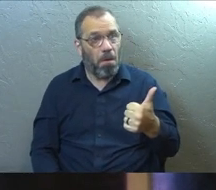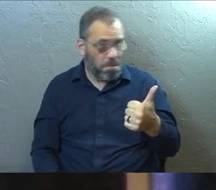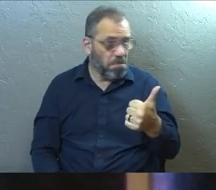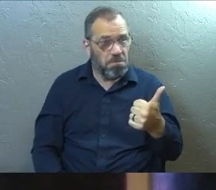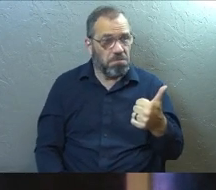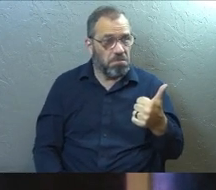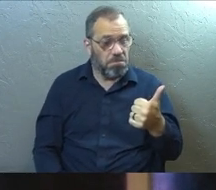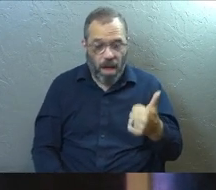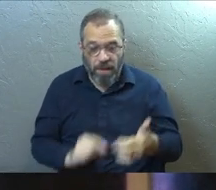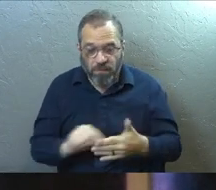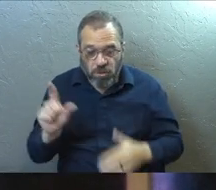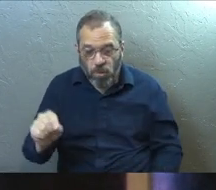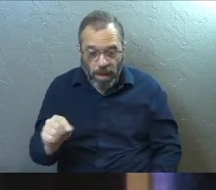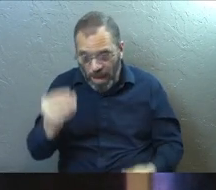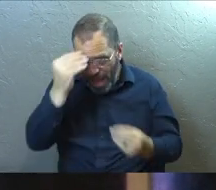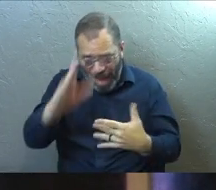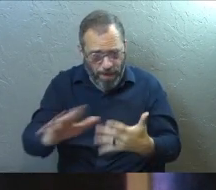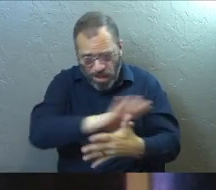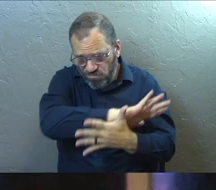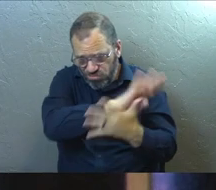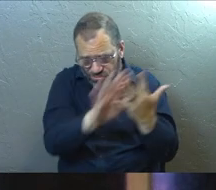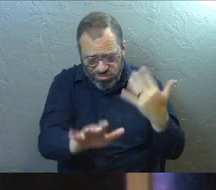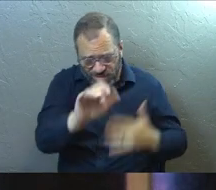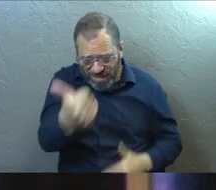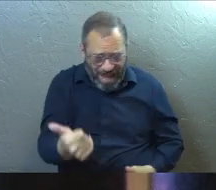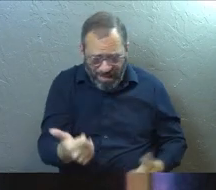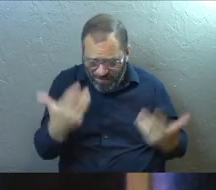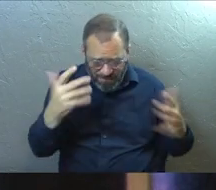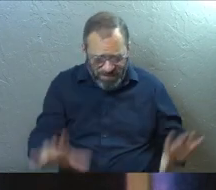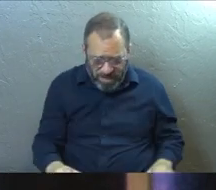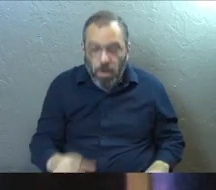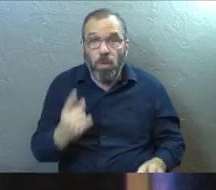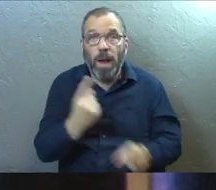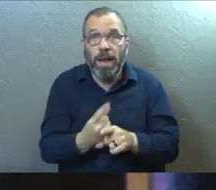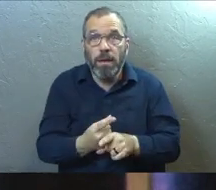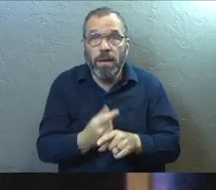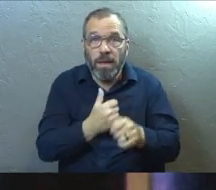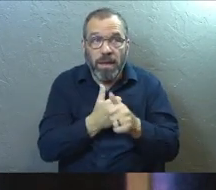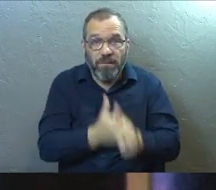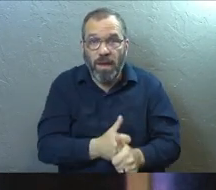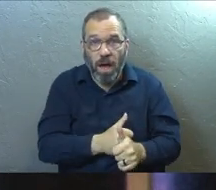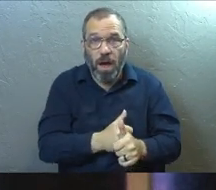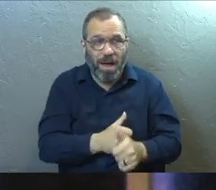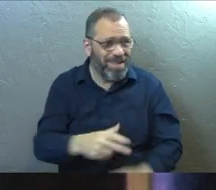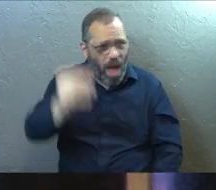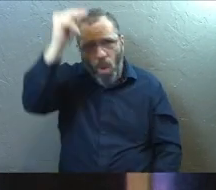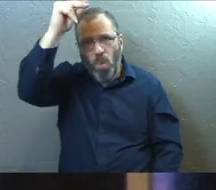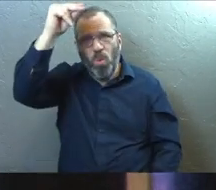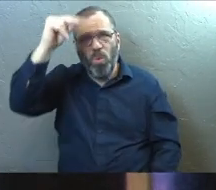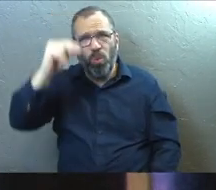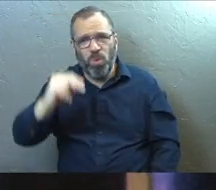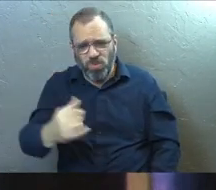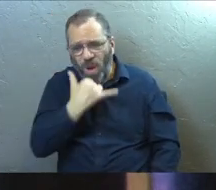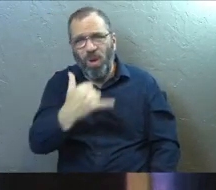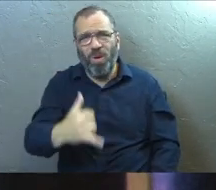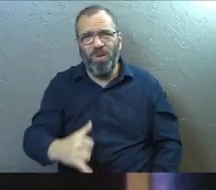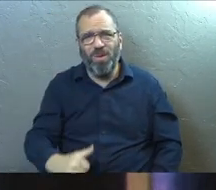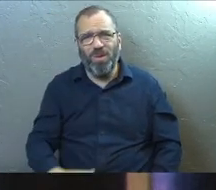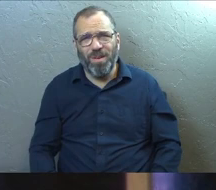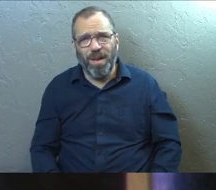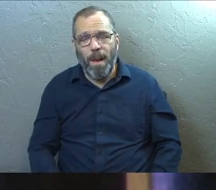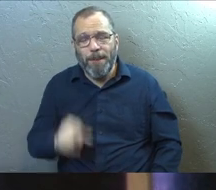Okay. Verse 20. I've obeyed all these commandments, the young man replied. Is he right? Heck no. He's not right.